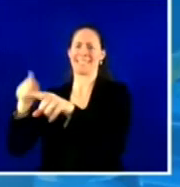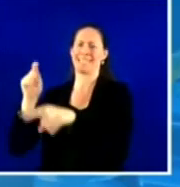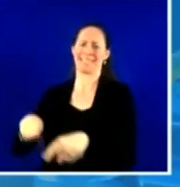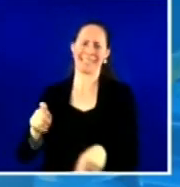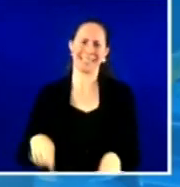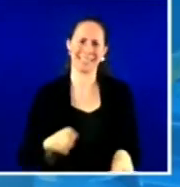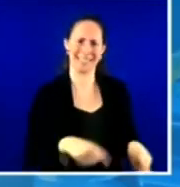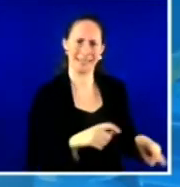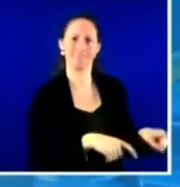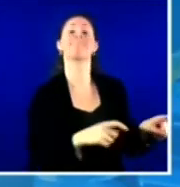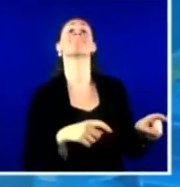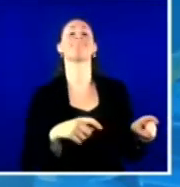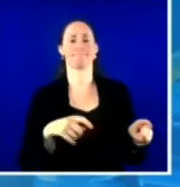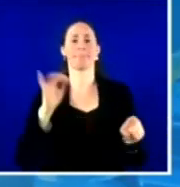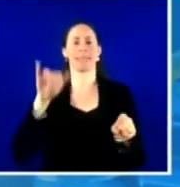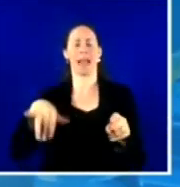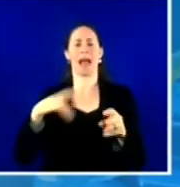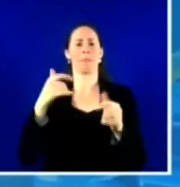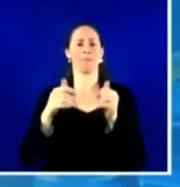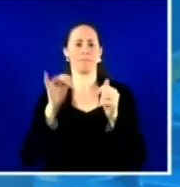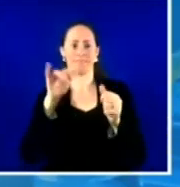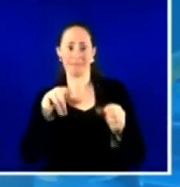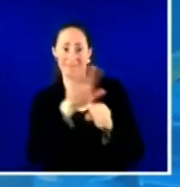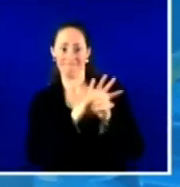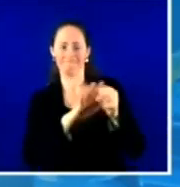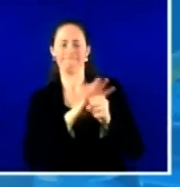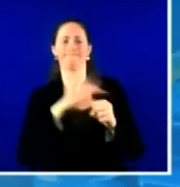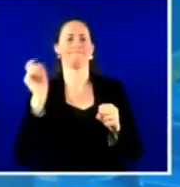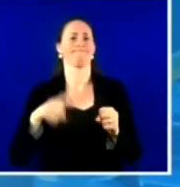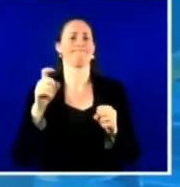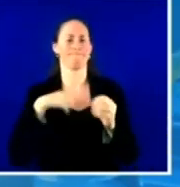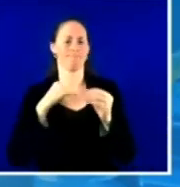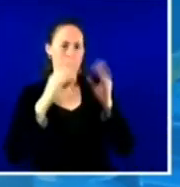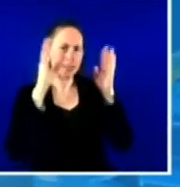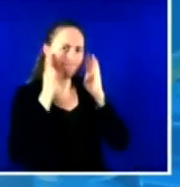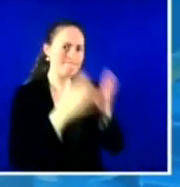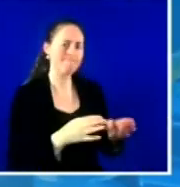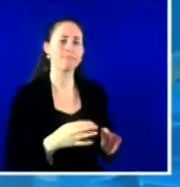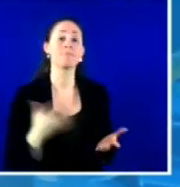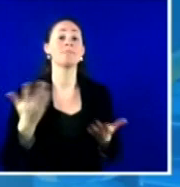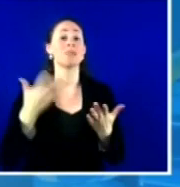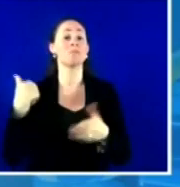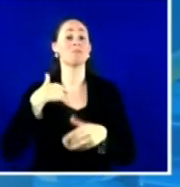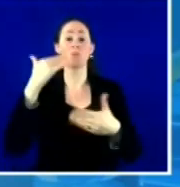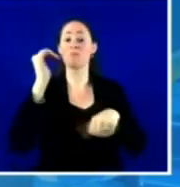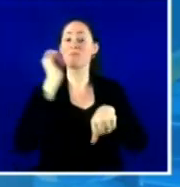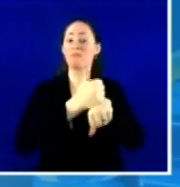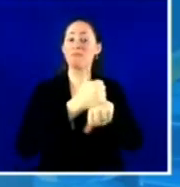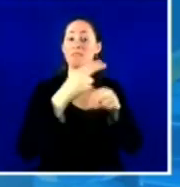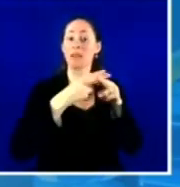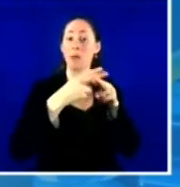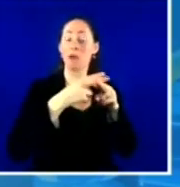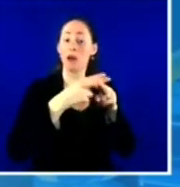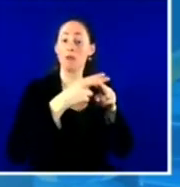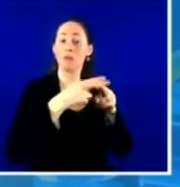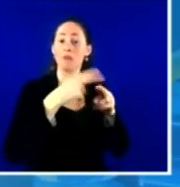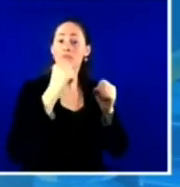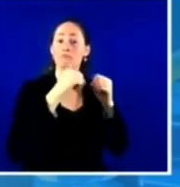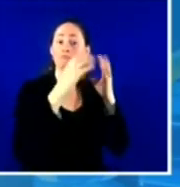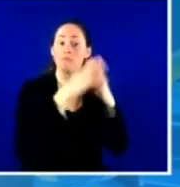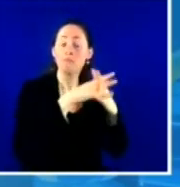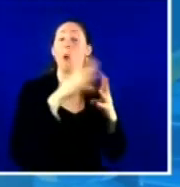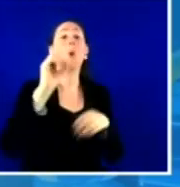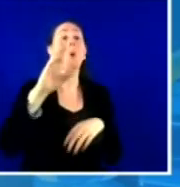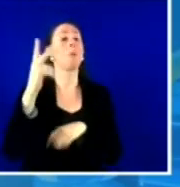with whatever it would take, but with centers or mobile vehicles, but also at home or nursing